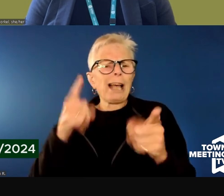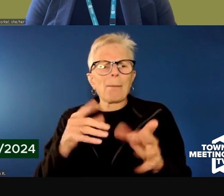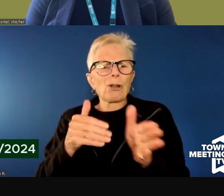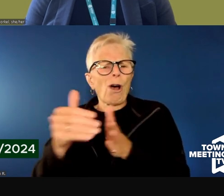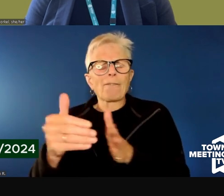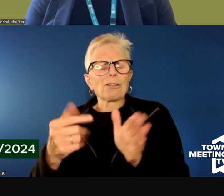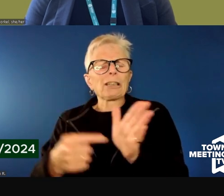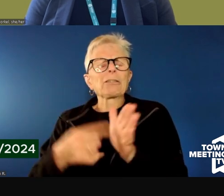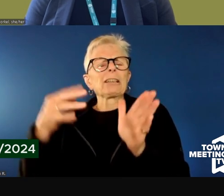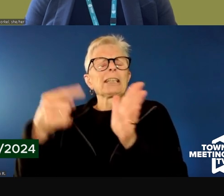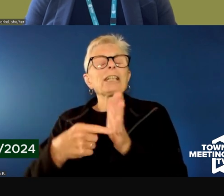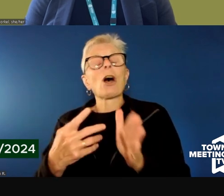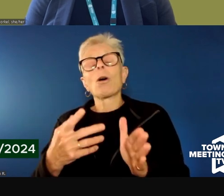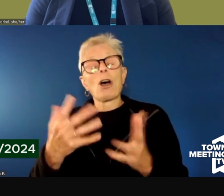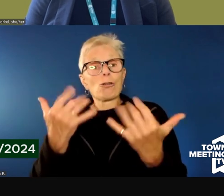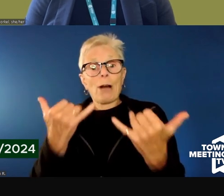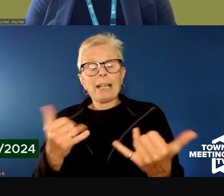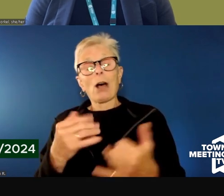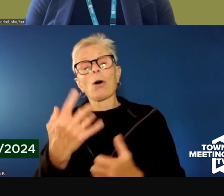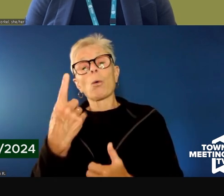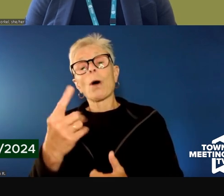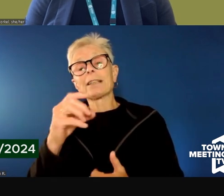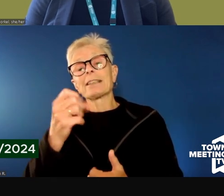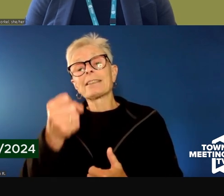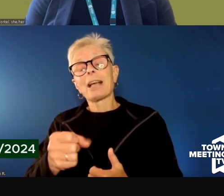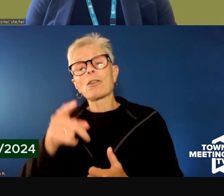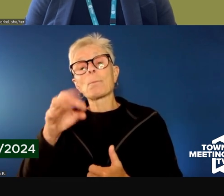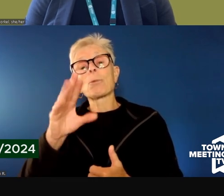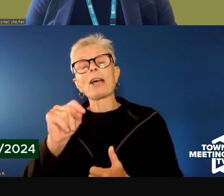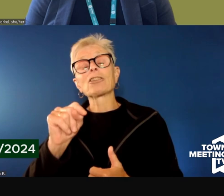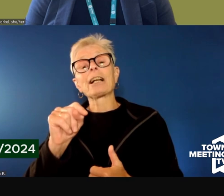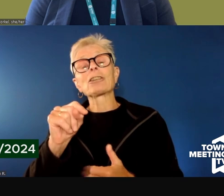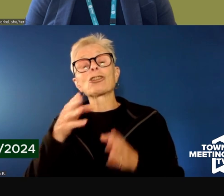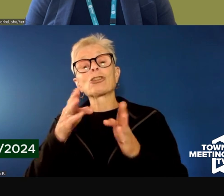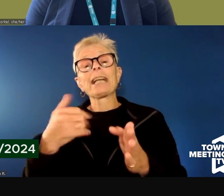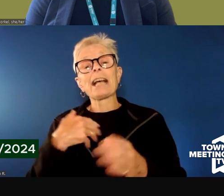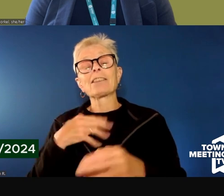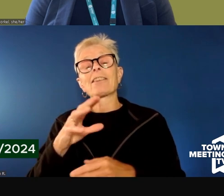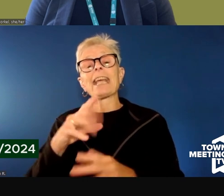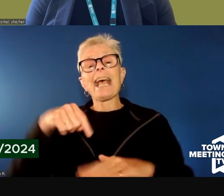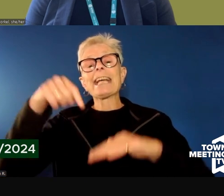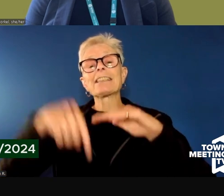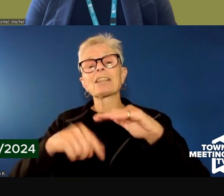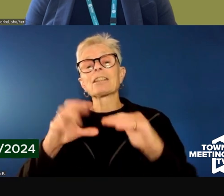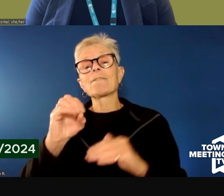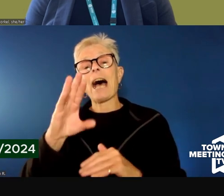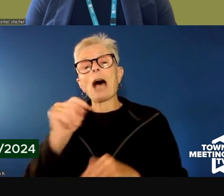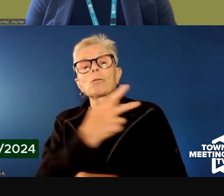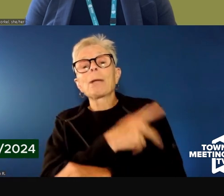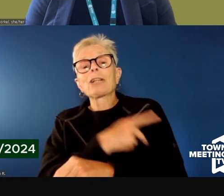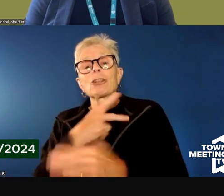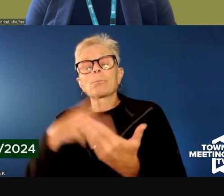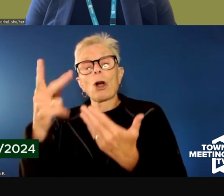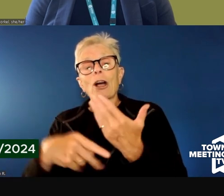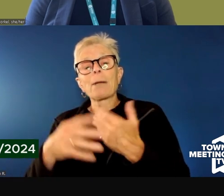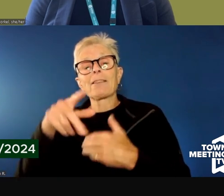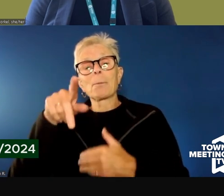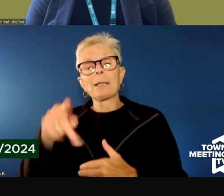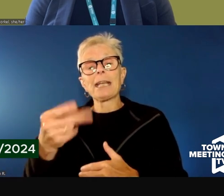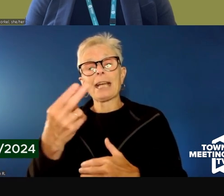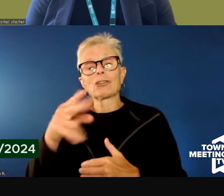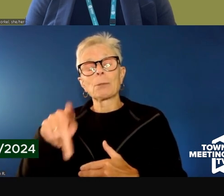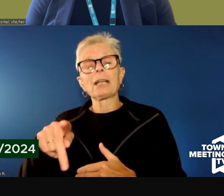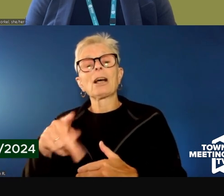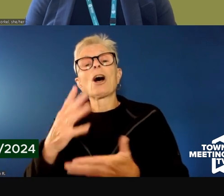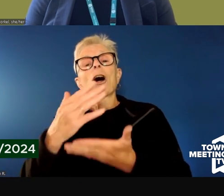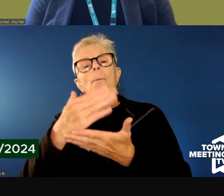One South Prospect Street houses the IOP, Intensive Outpatient Program, and PHP, Partial Hospital